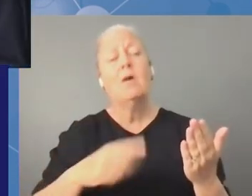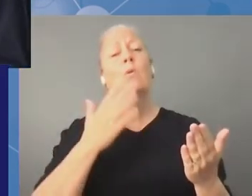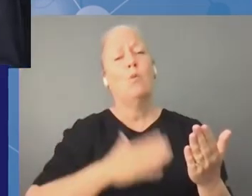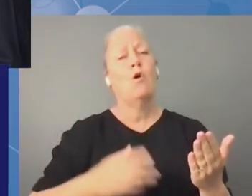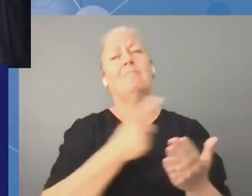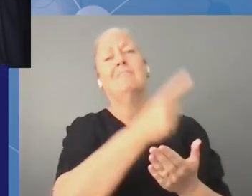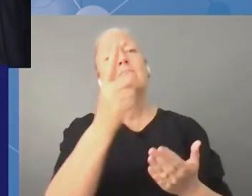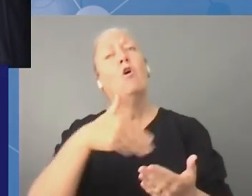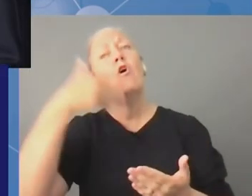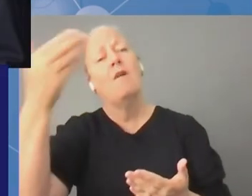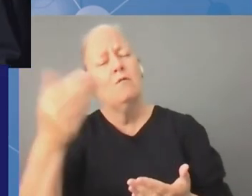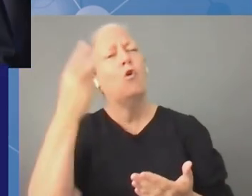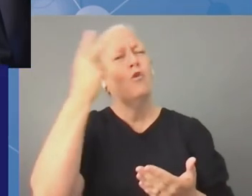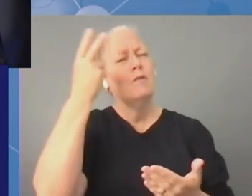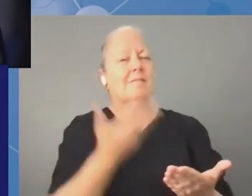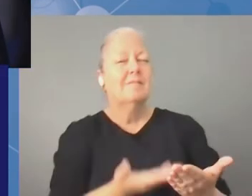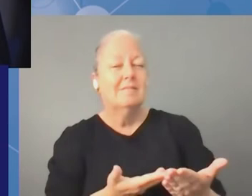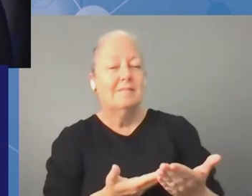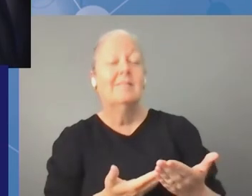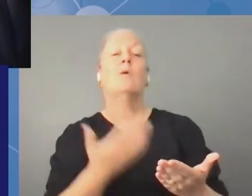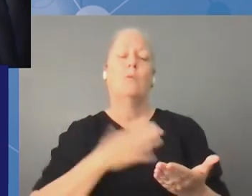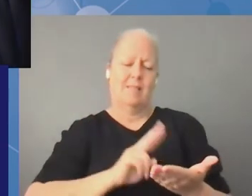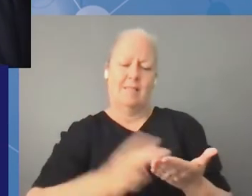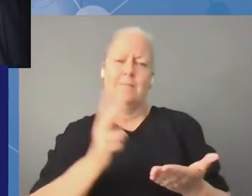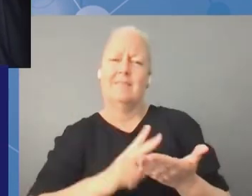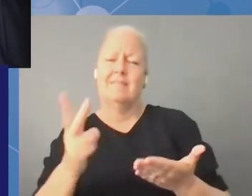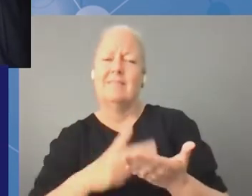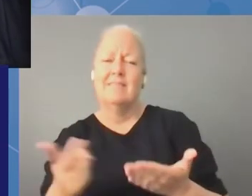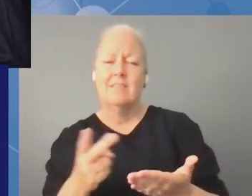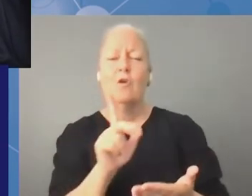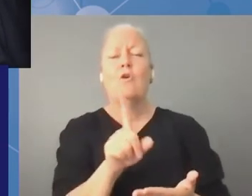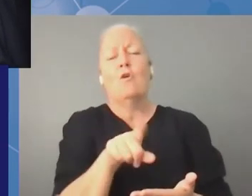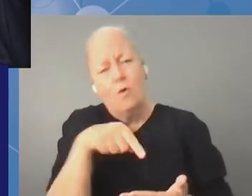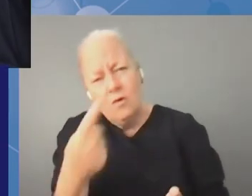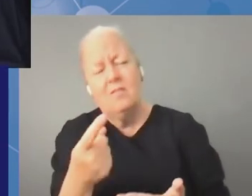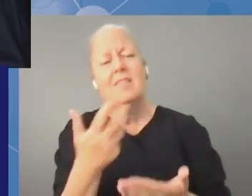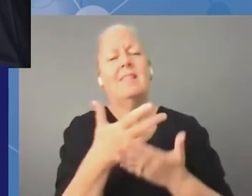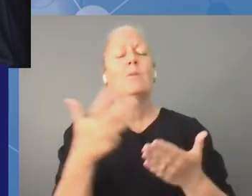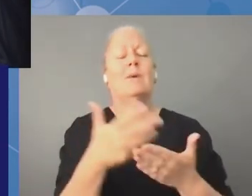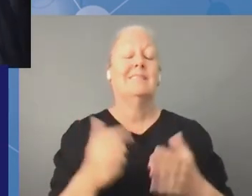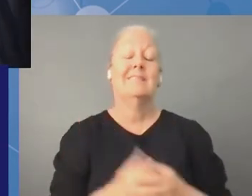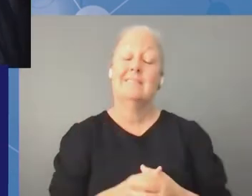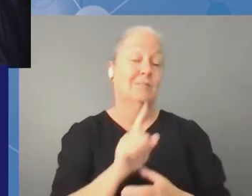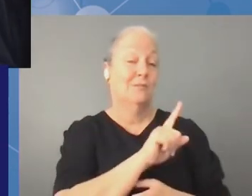and translated into other languages it's not easy i admit